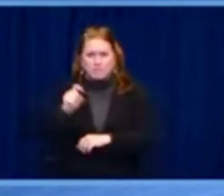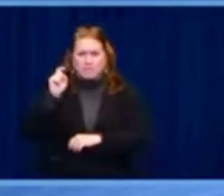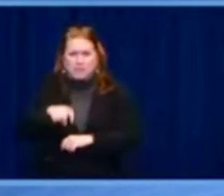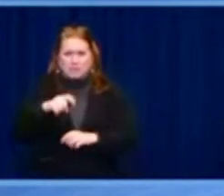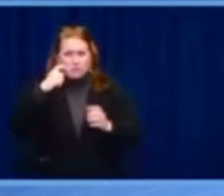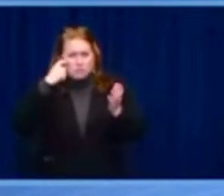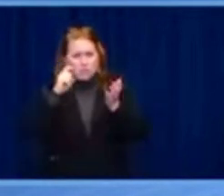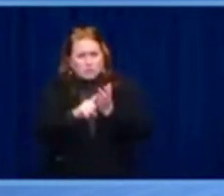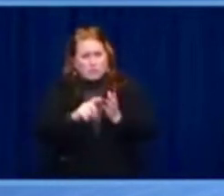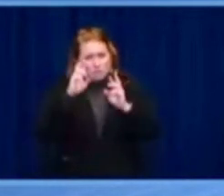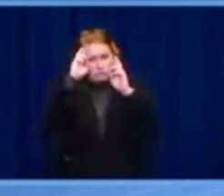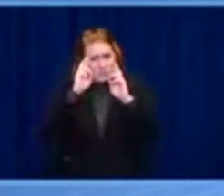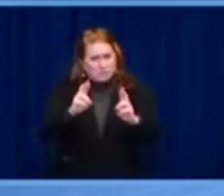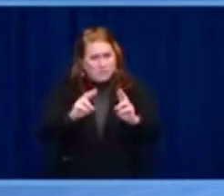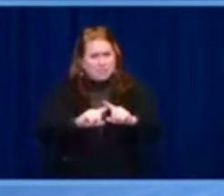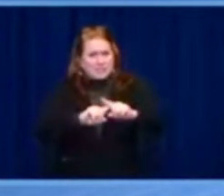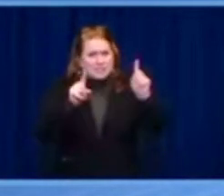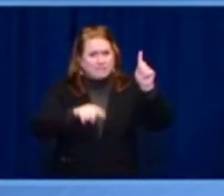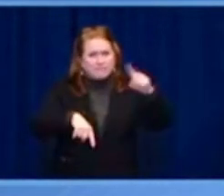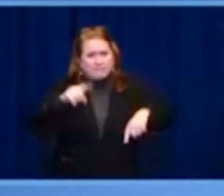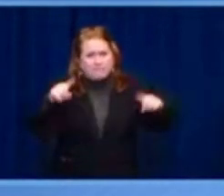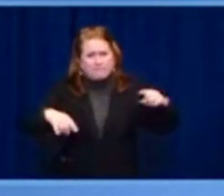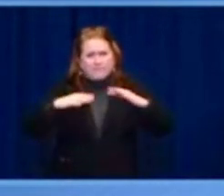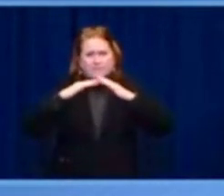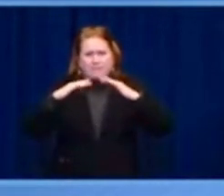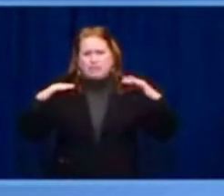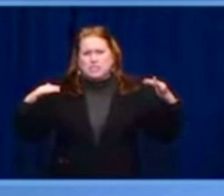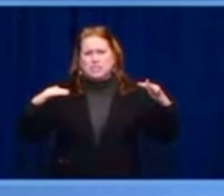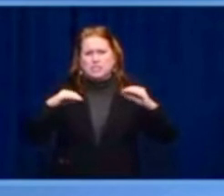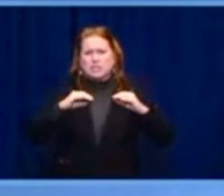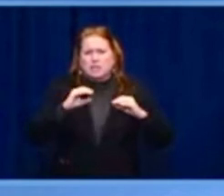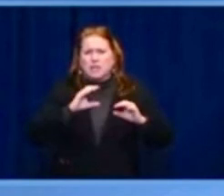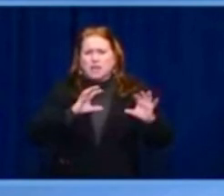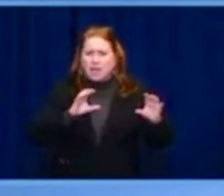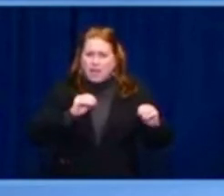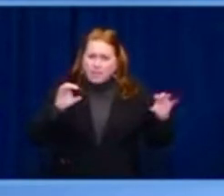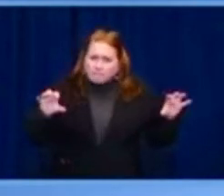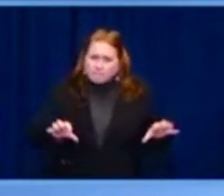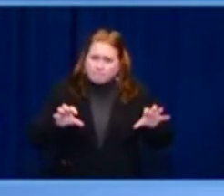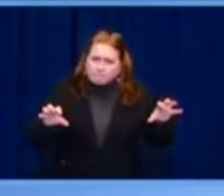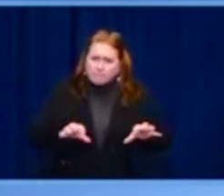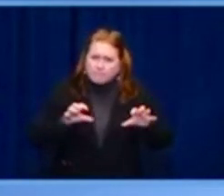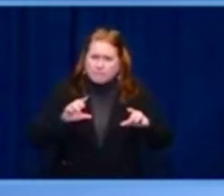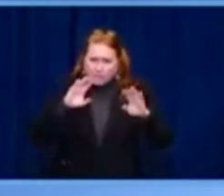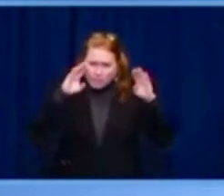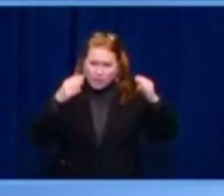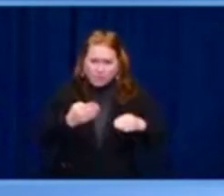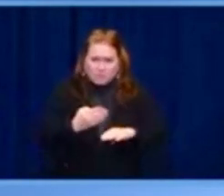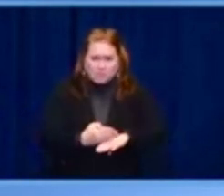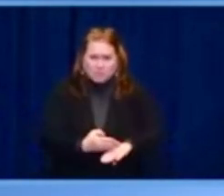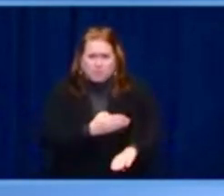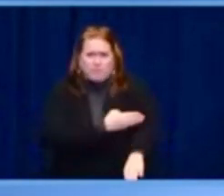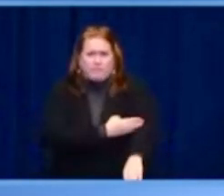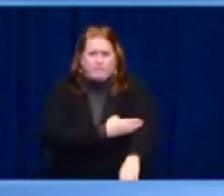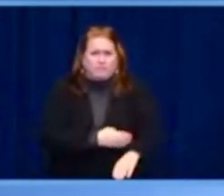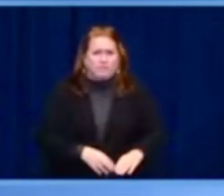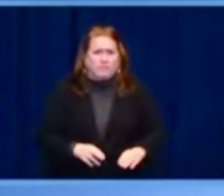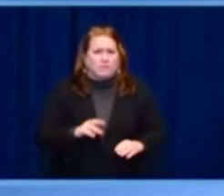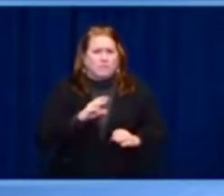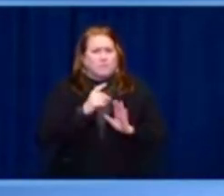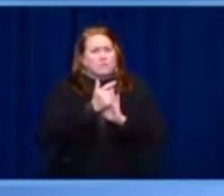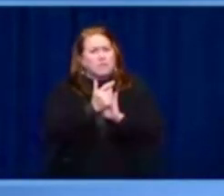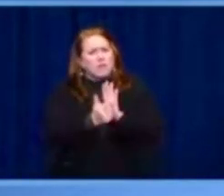We set up a new independent agency to protect whistleblowers. Our register of beneficial owners